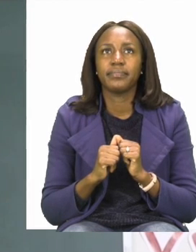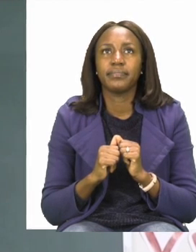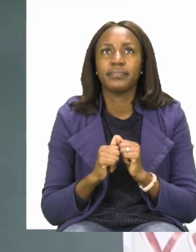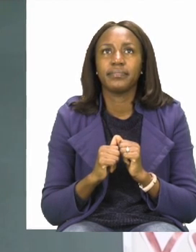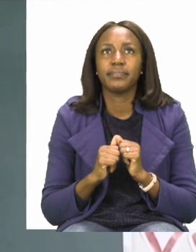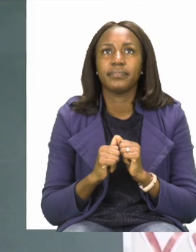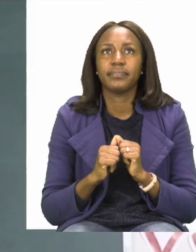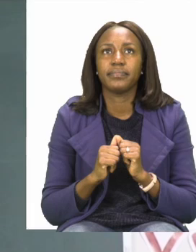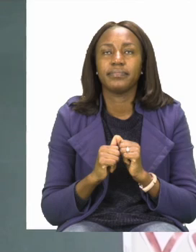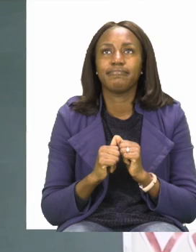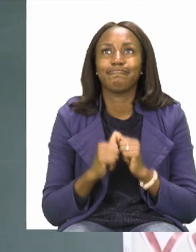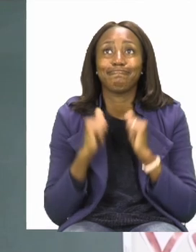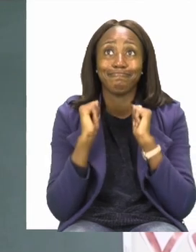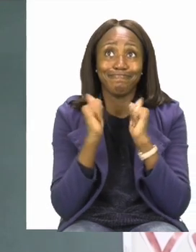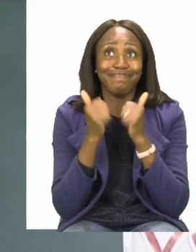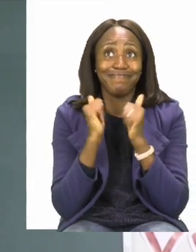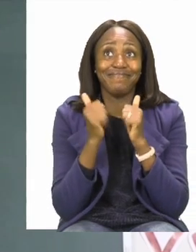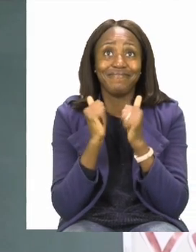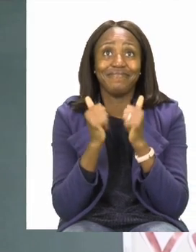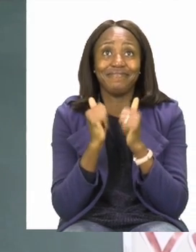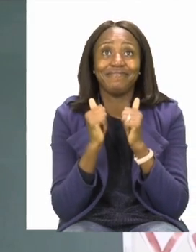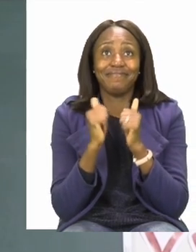Good job, everyone.